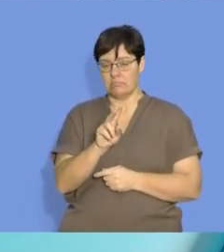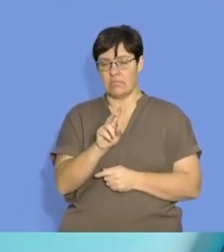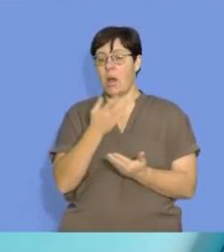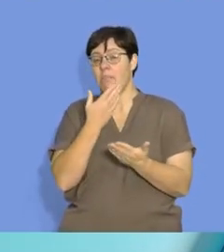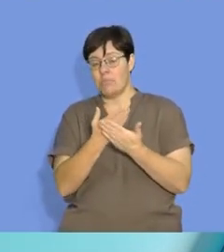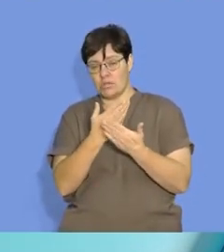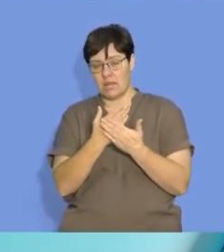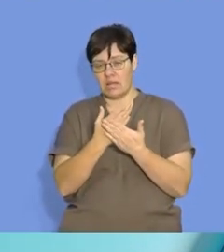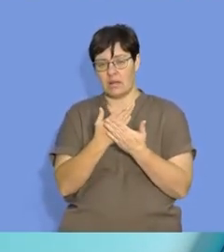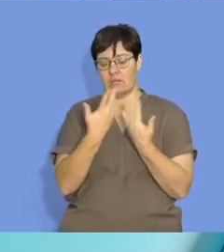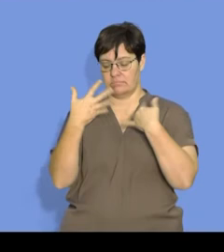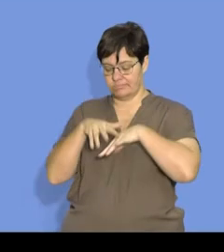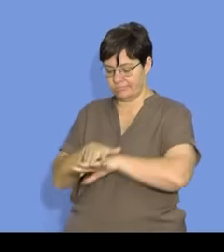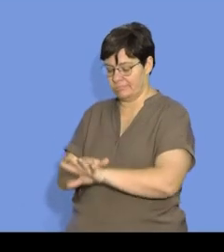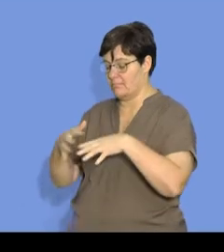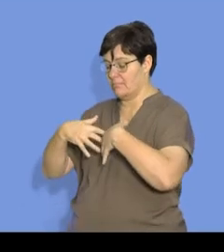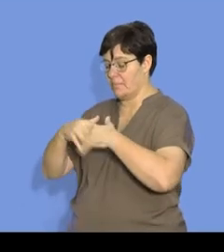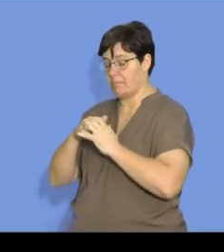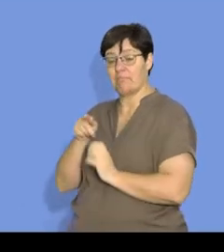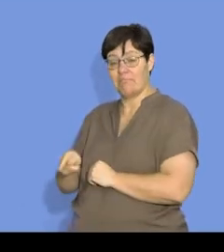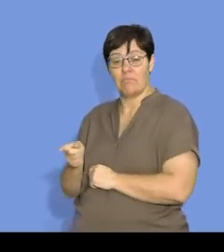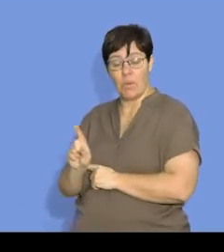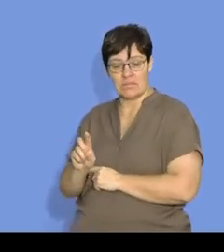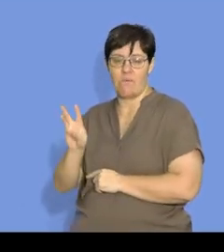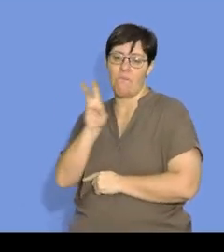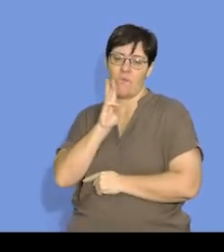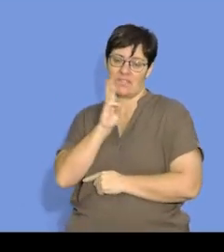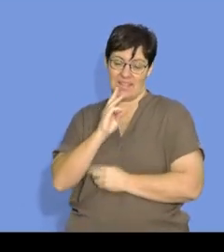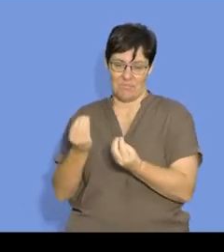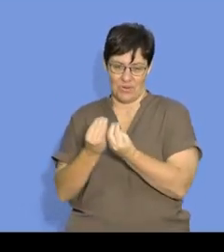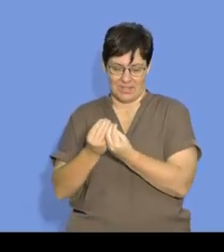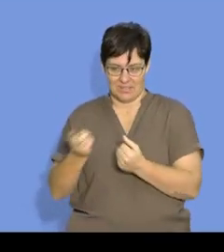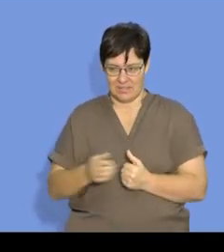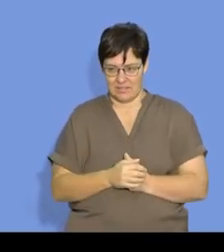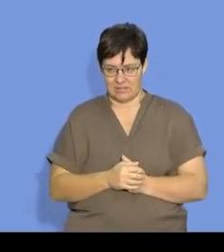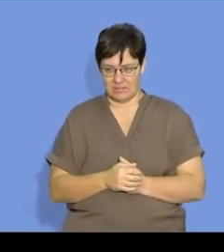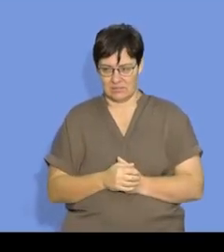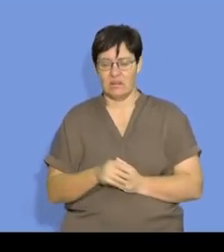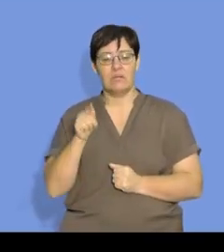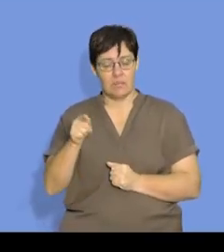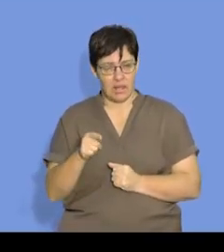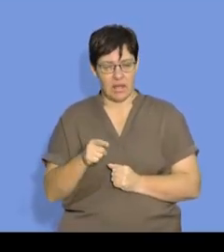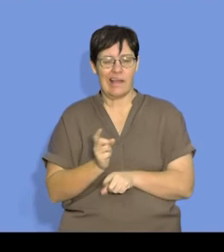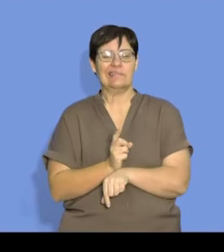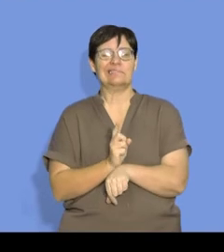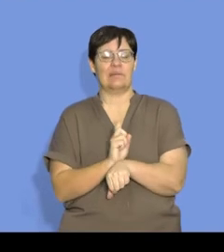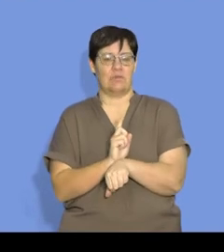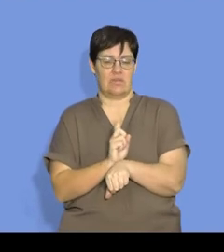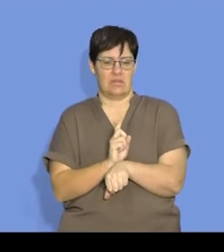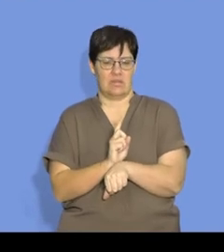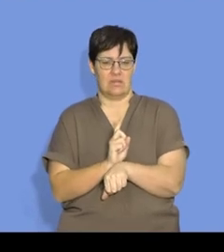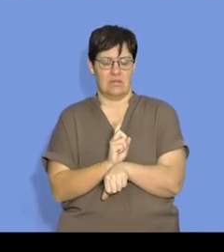possibly go over into forming water, which is the product. But there is a temporary